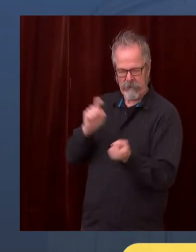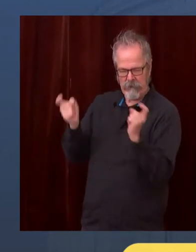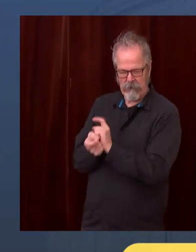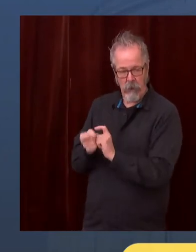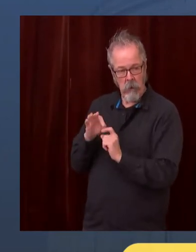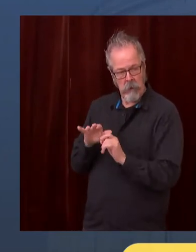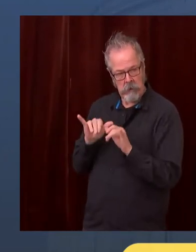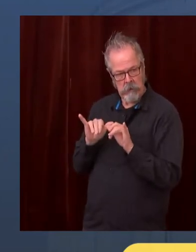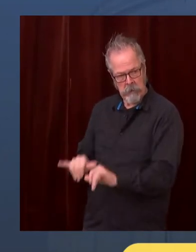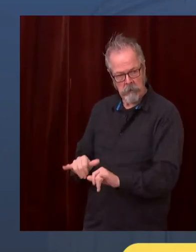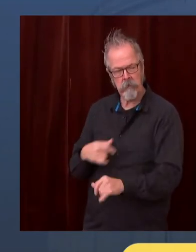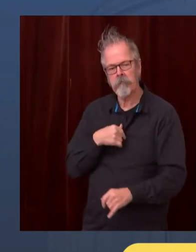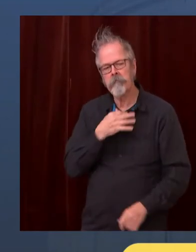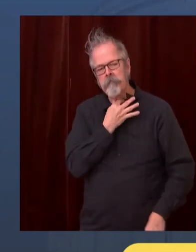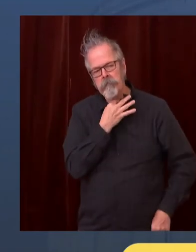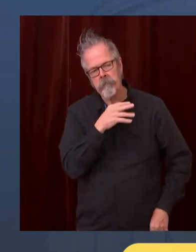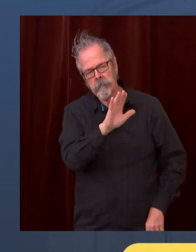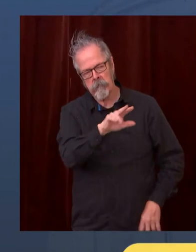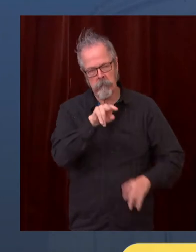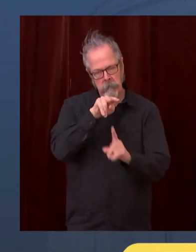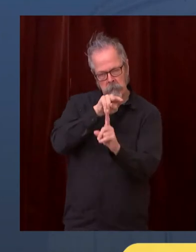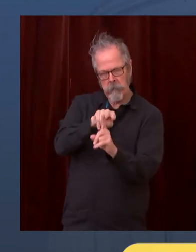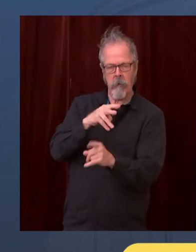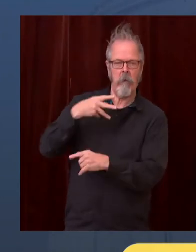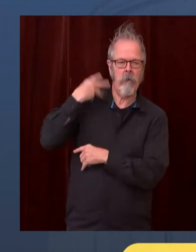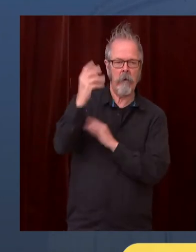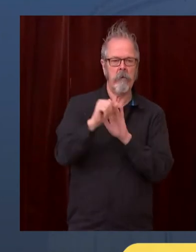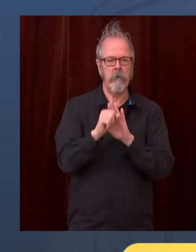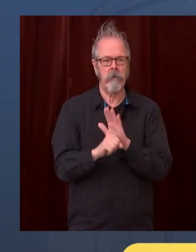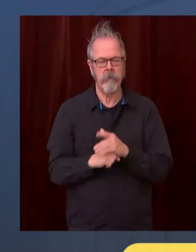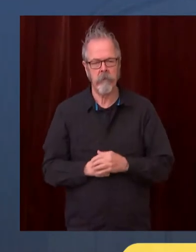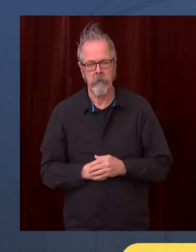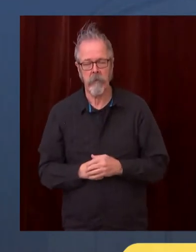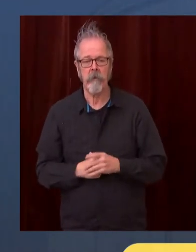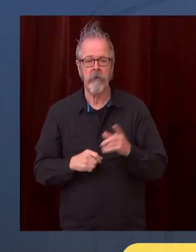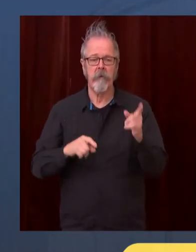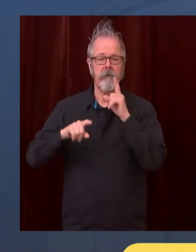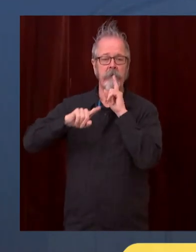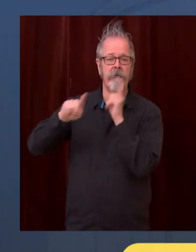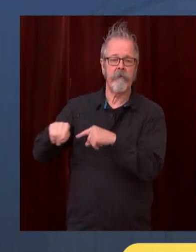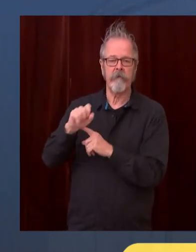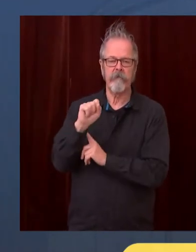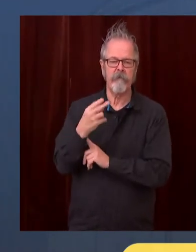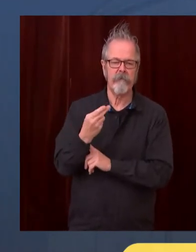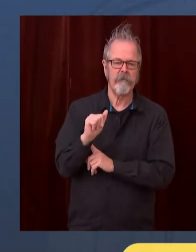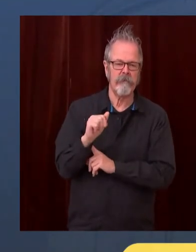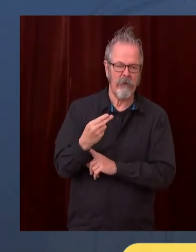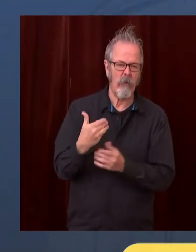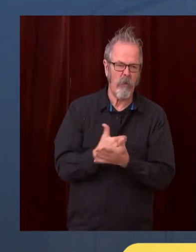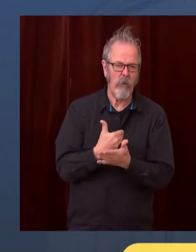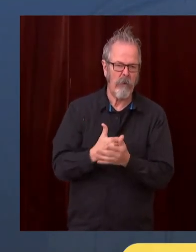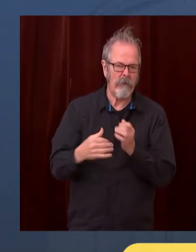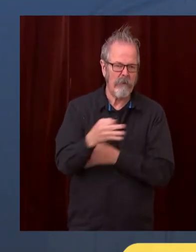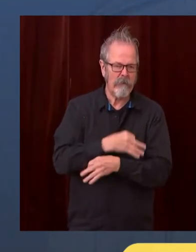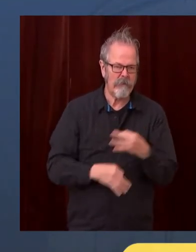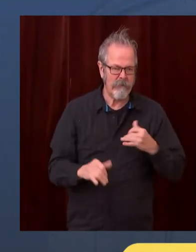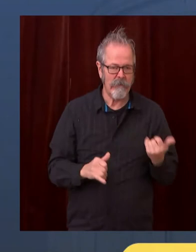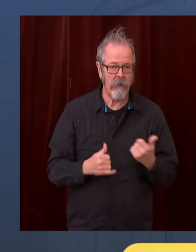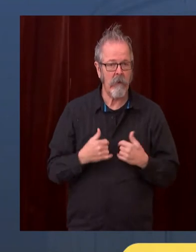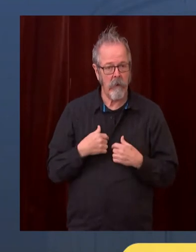is I'm very impressed by Governor Inslee and Secretary